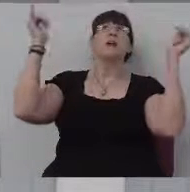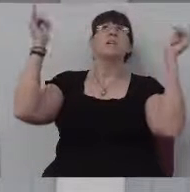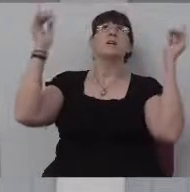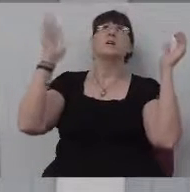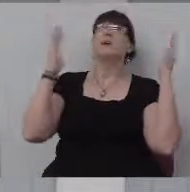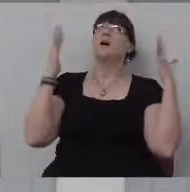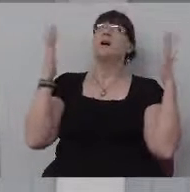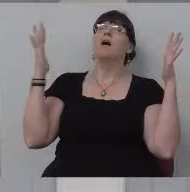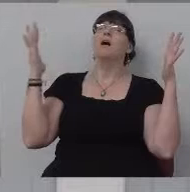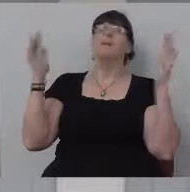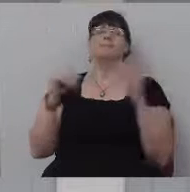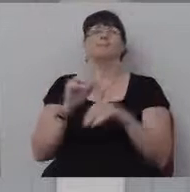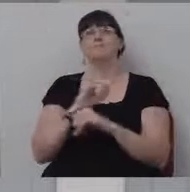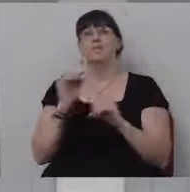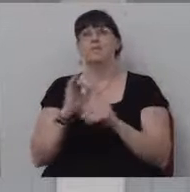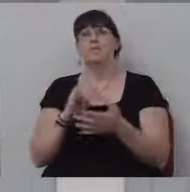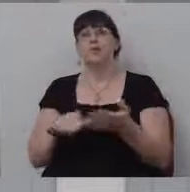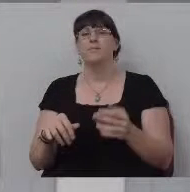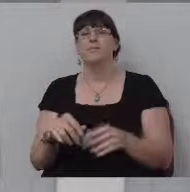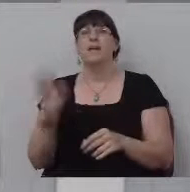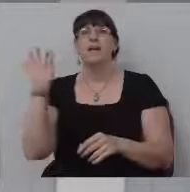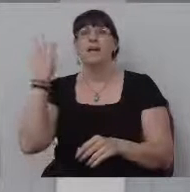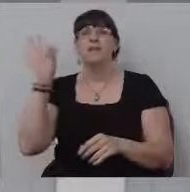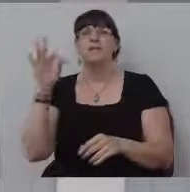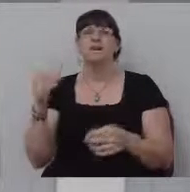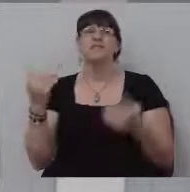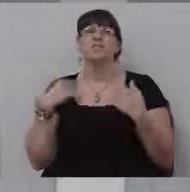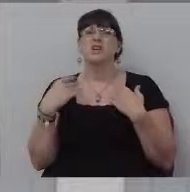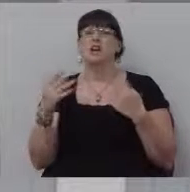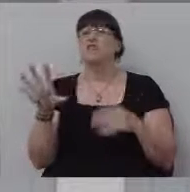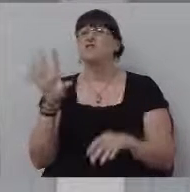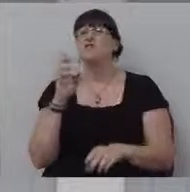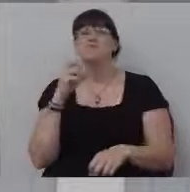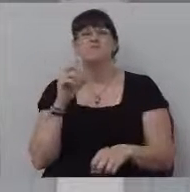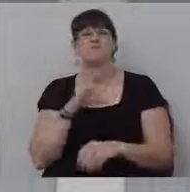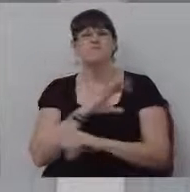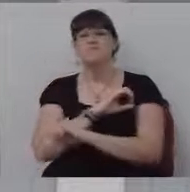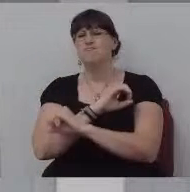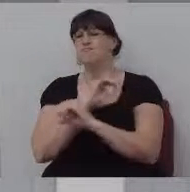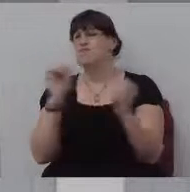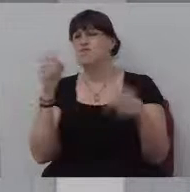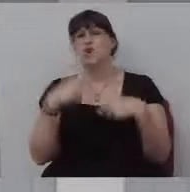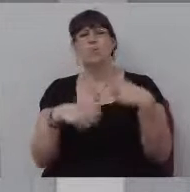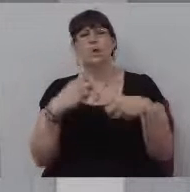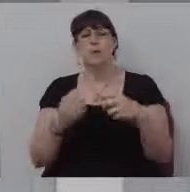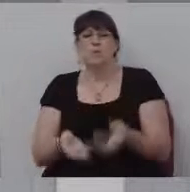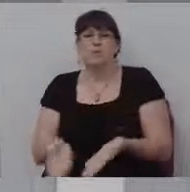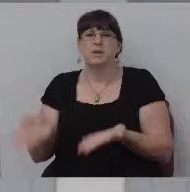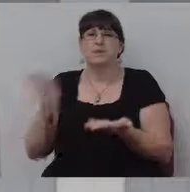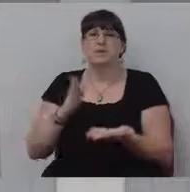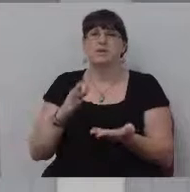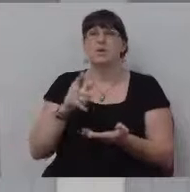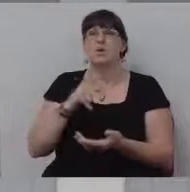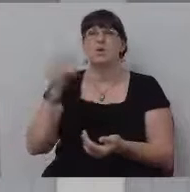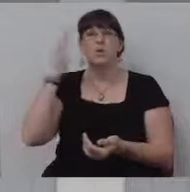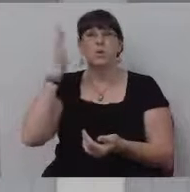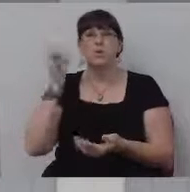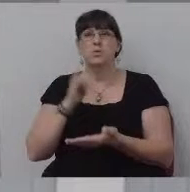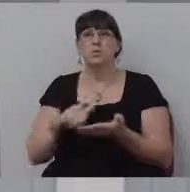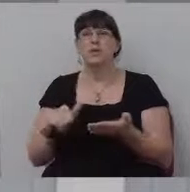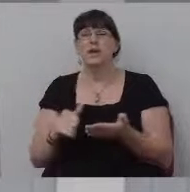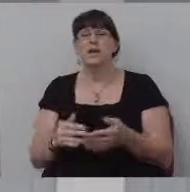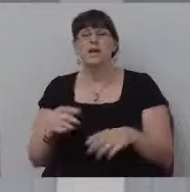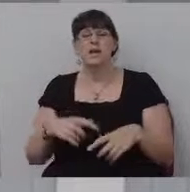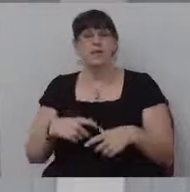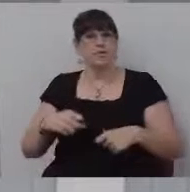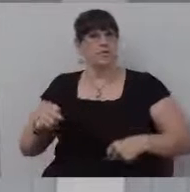that. and, uh, and by the way, the pastor had no problem picking me up. Who knew the bigger you are, the easier you float.